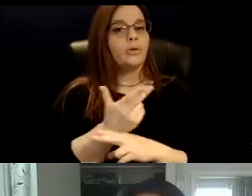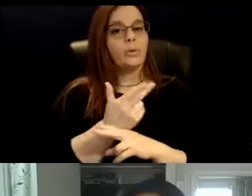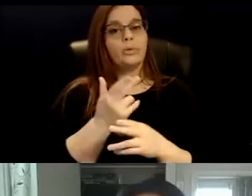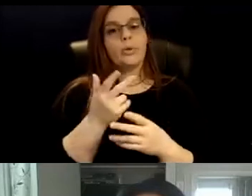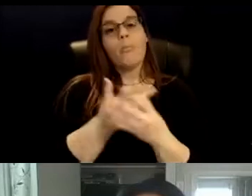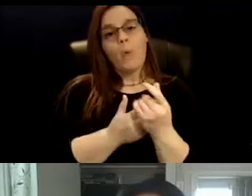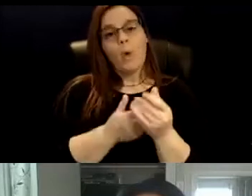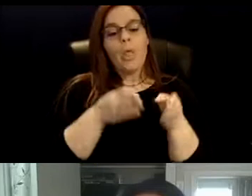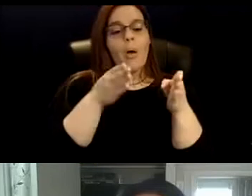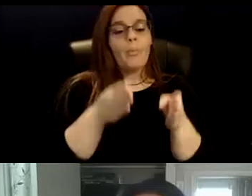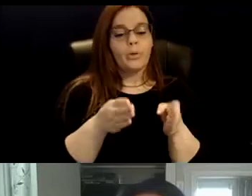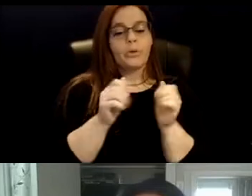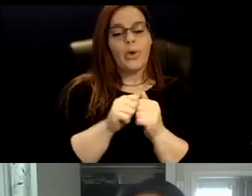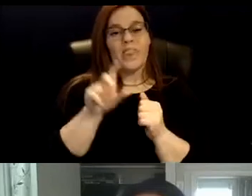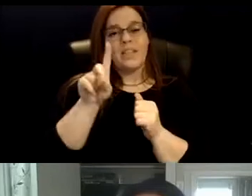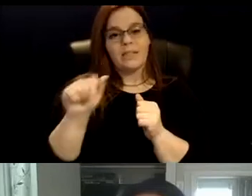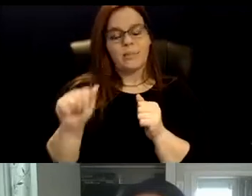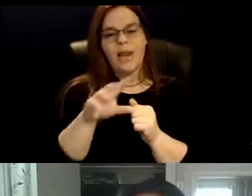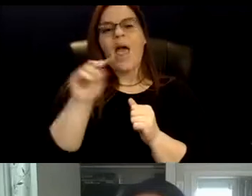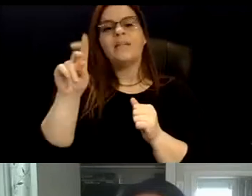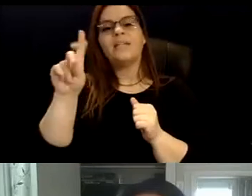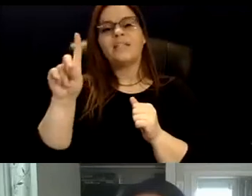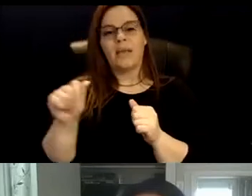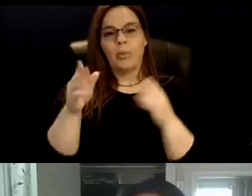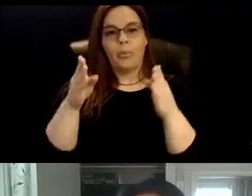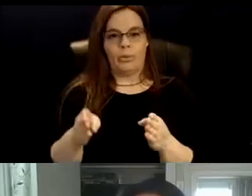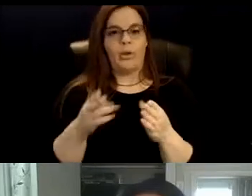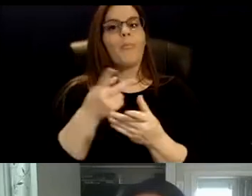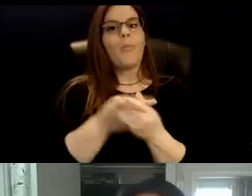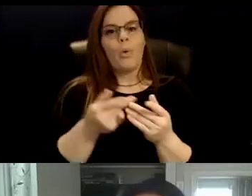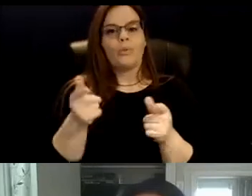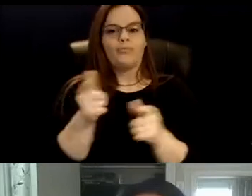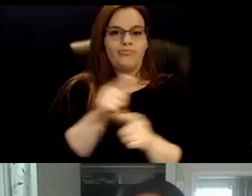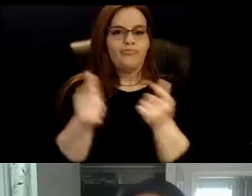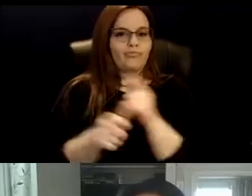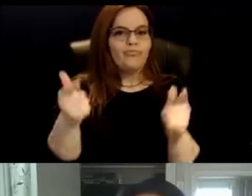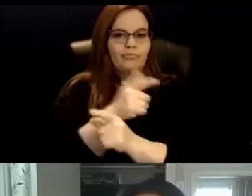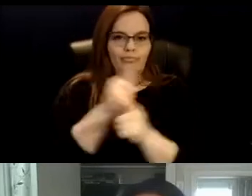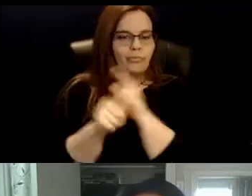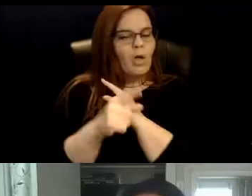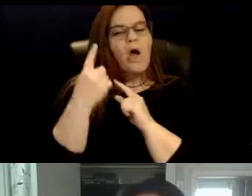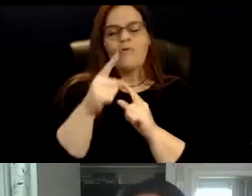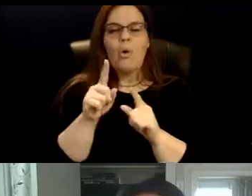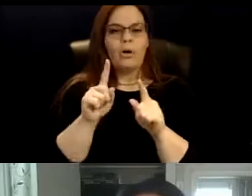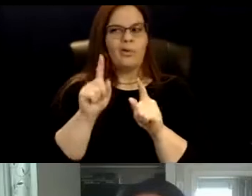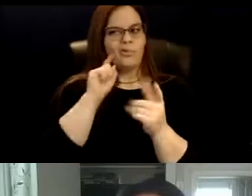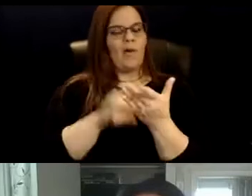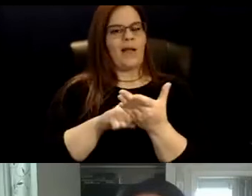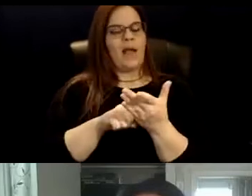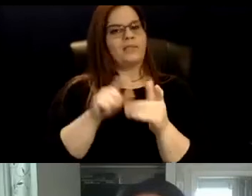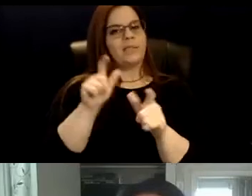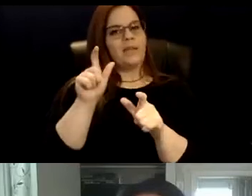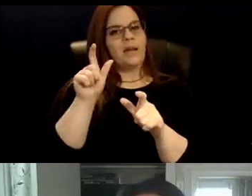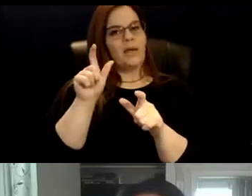and disabled person interchangeably, recognizing that different people's preference for person-first or identity-first language.